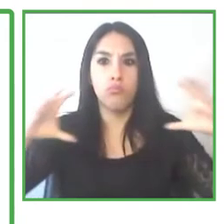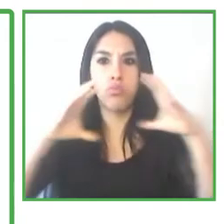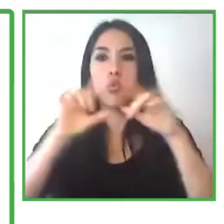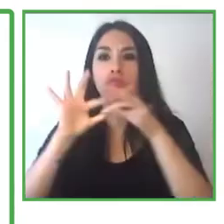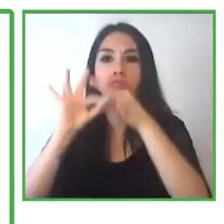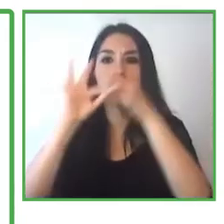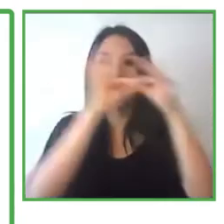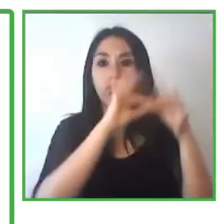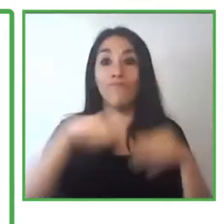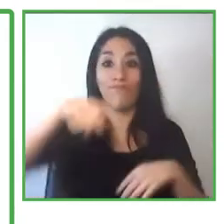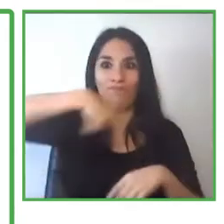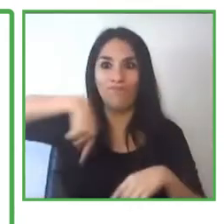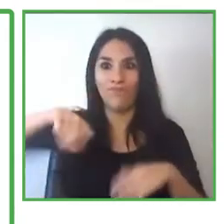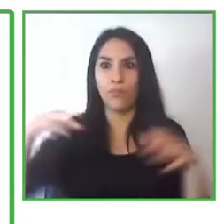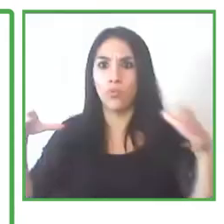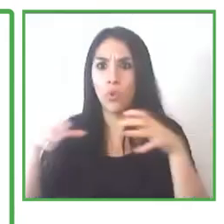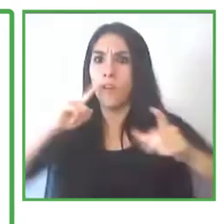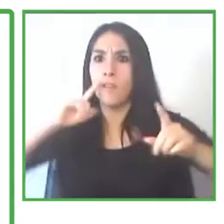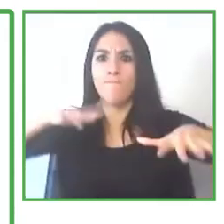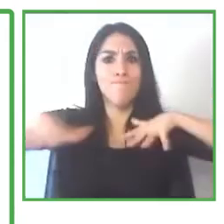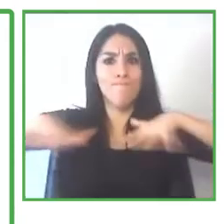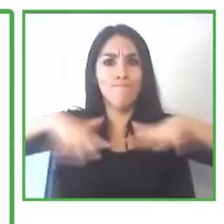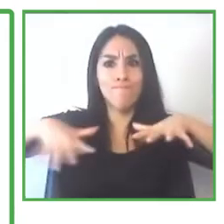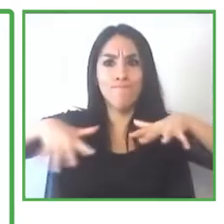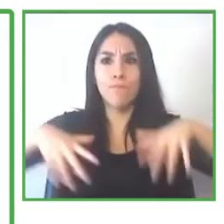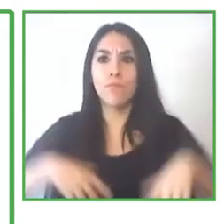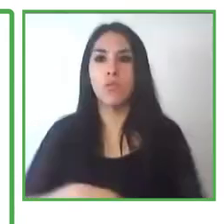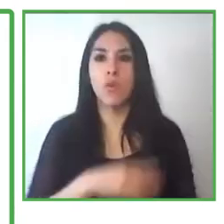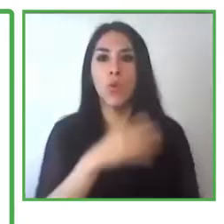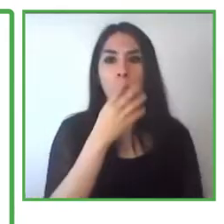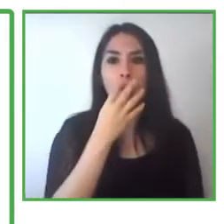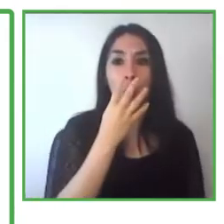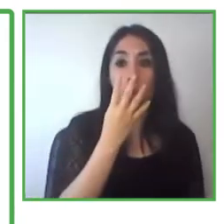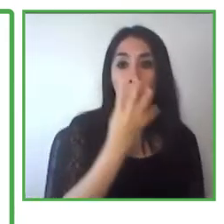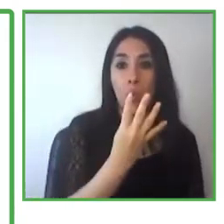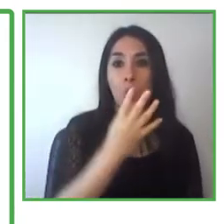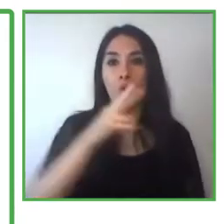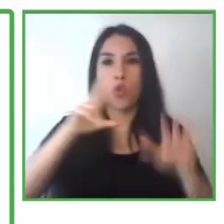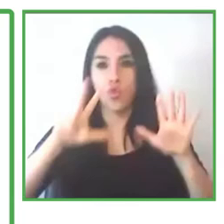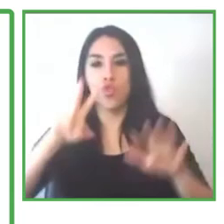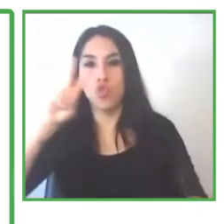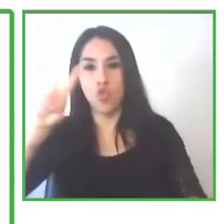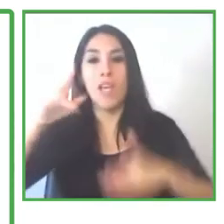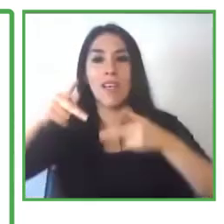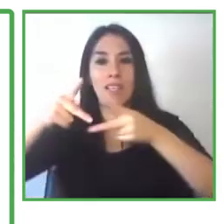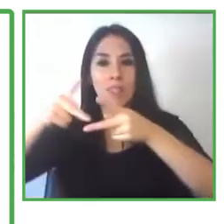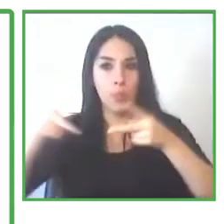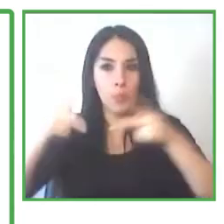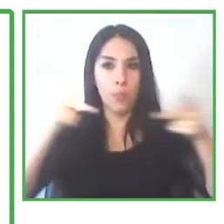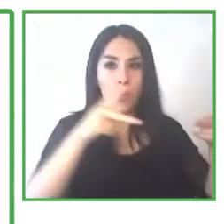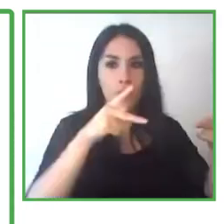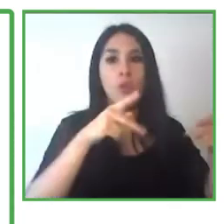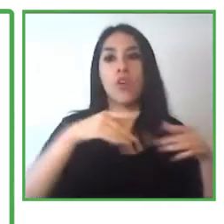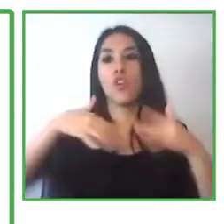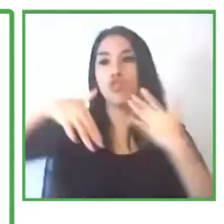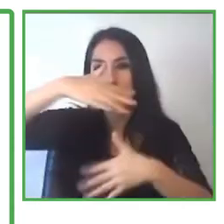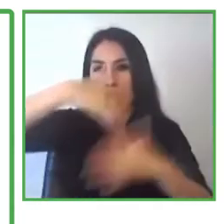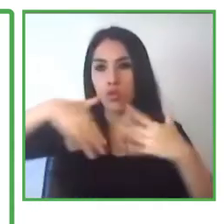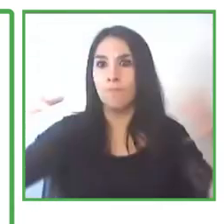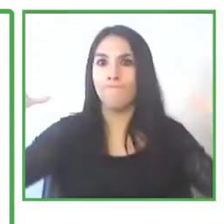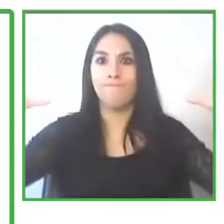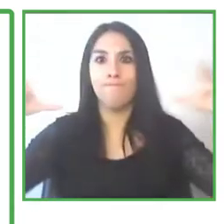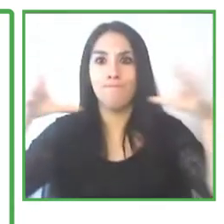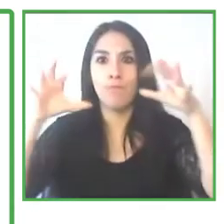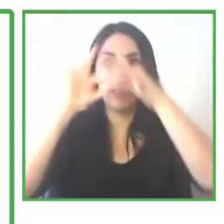Caixa Foundation coordinates a total of 482 social entities in INCORPORA